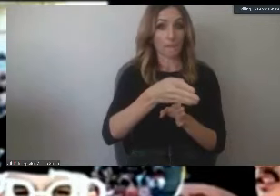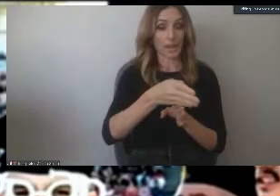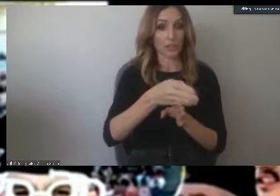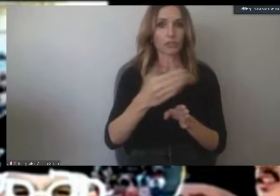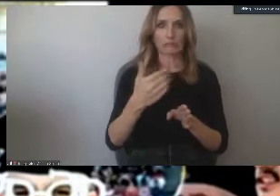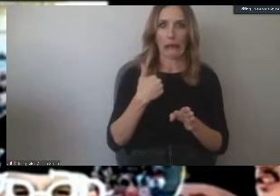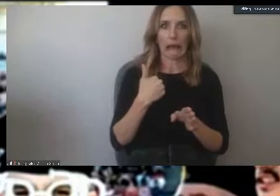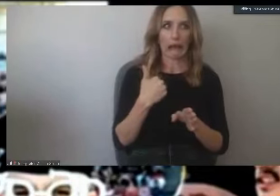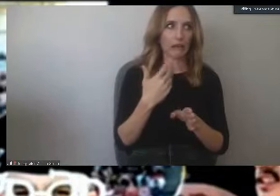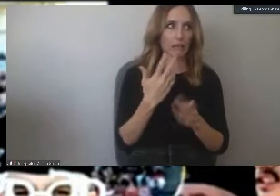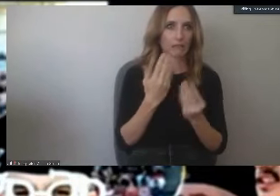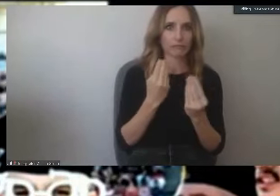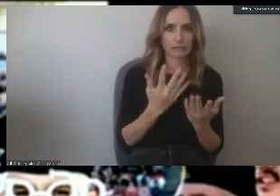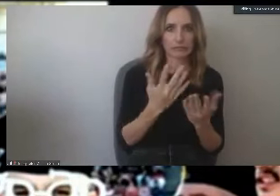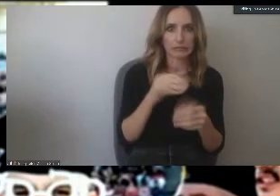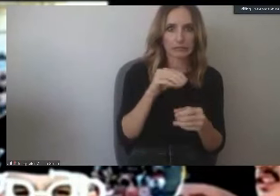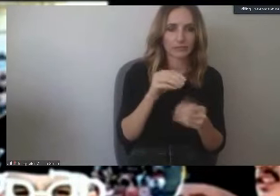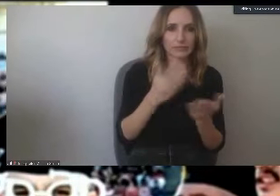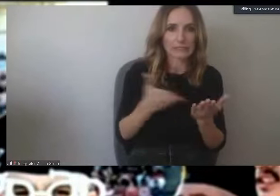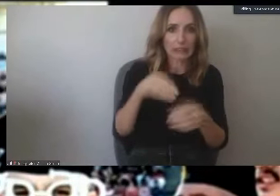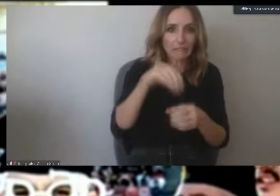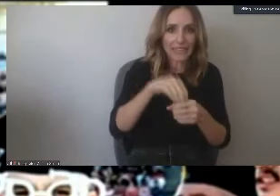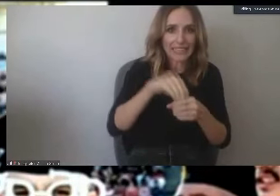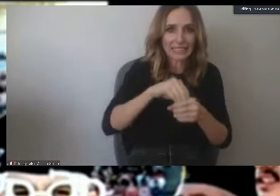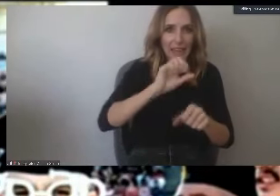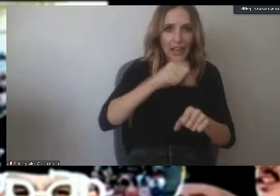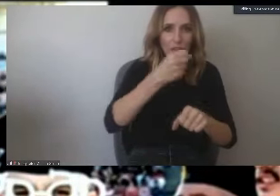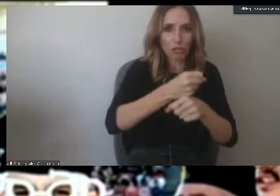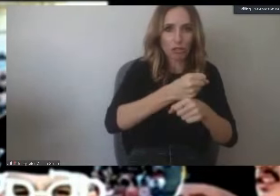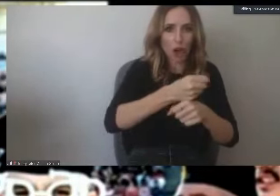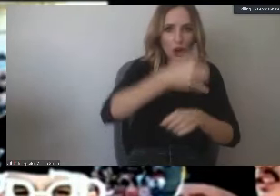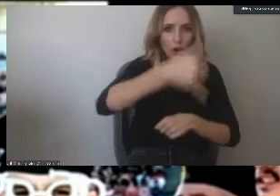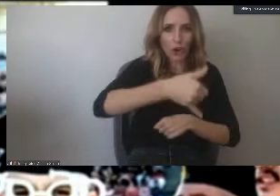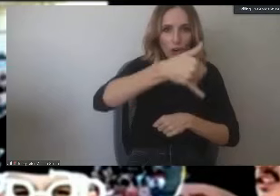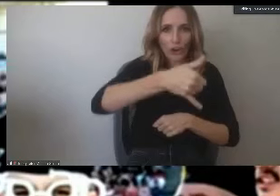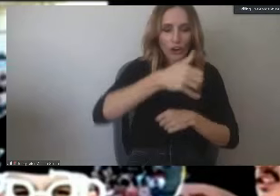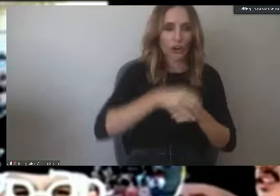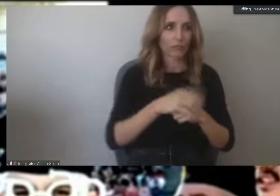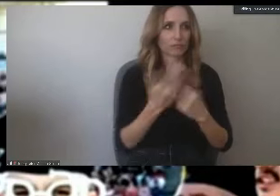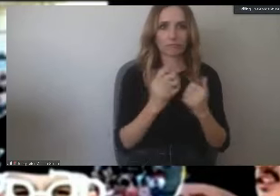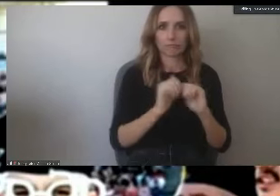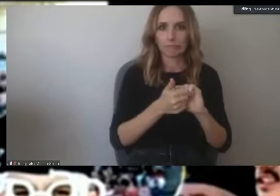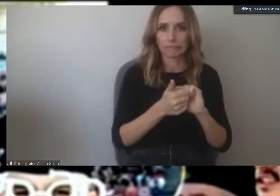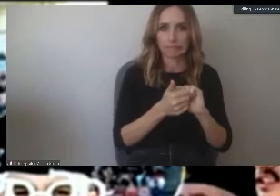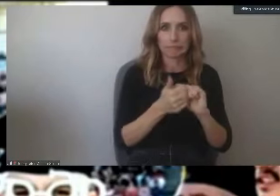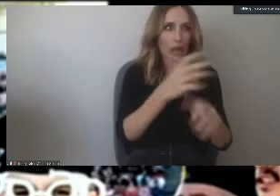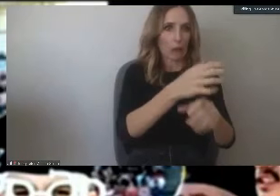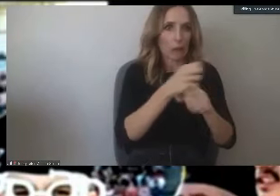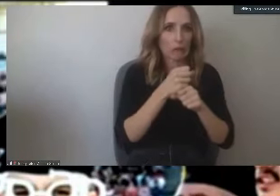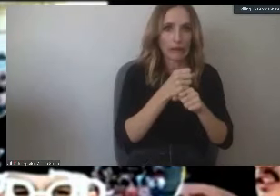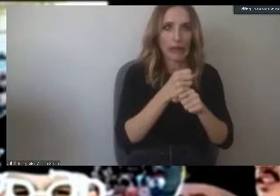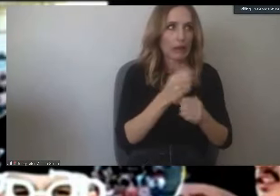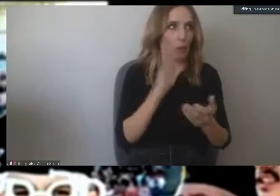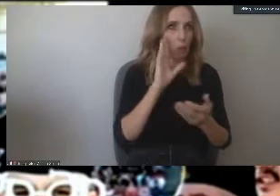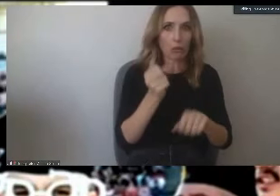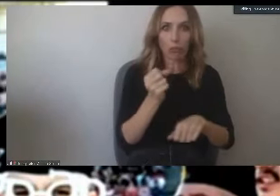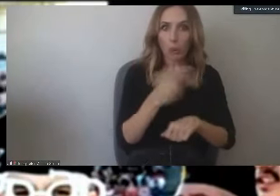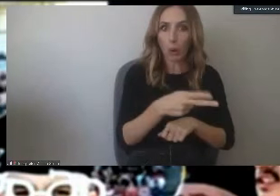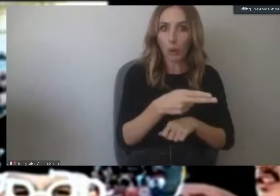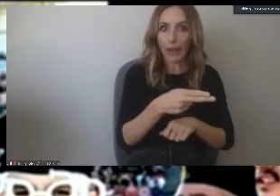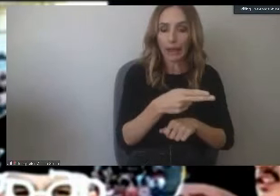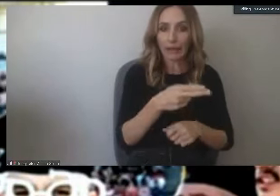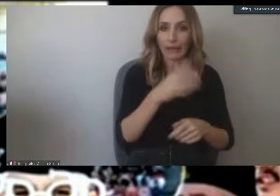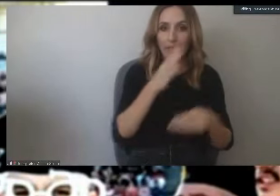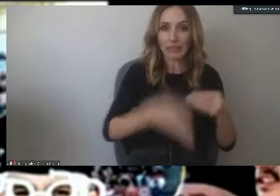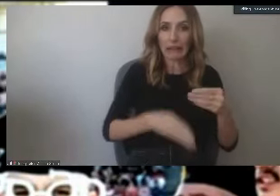LAC. I think that if we leave our stuff until after the semester ends, then all of our art stuff will be removed and thrown away. However, due